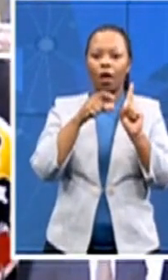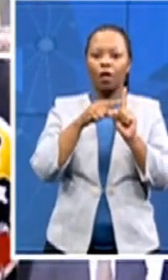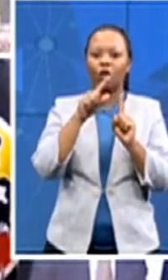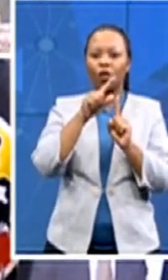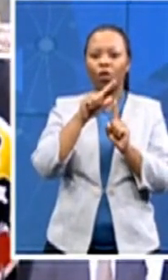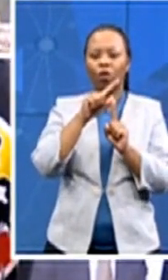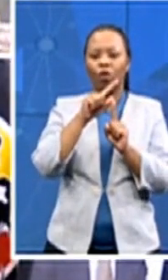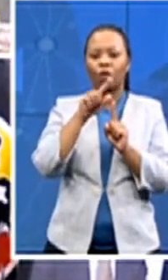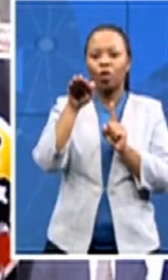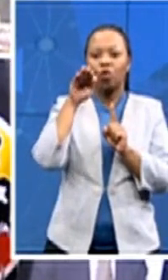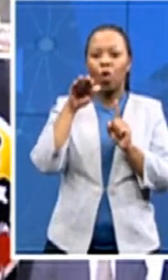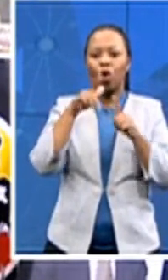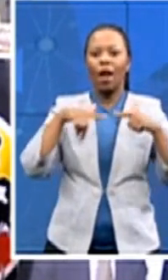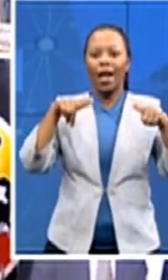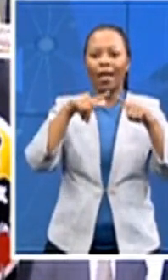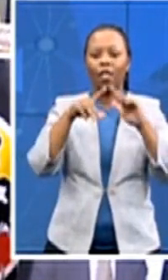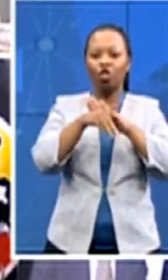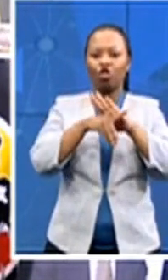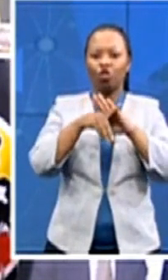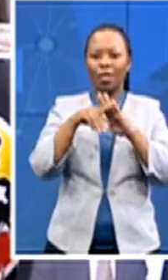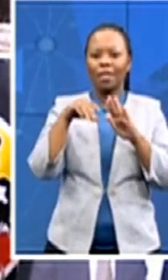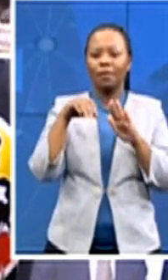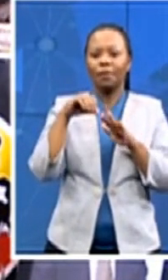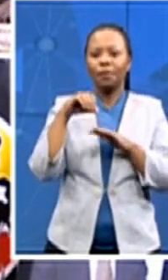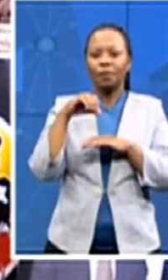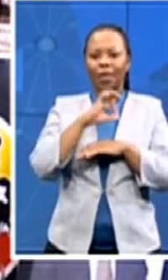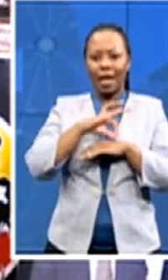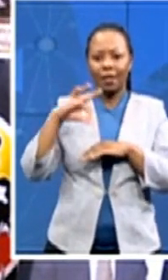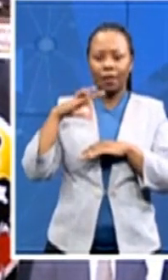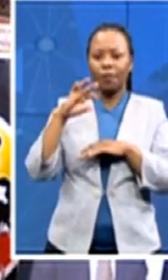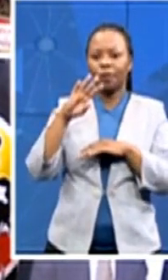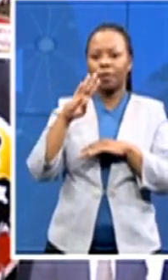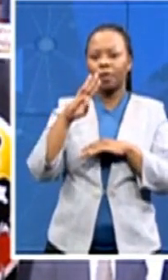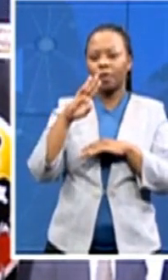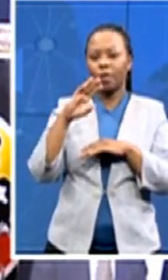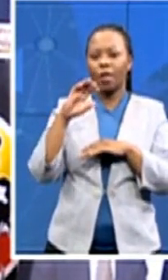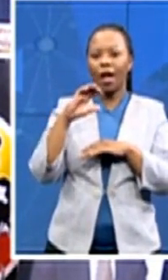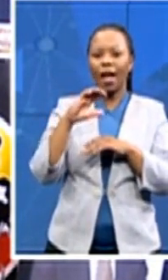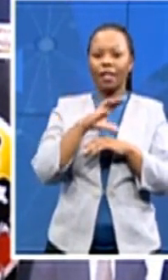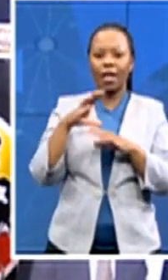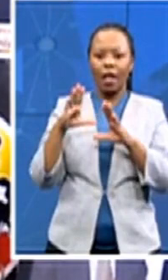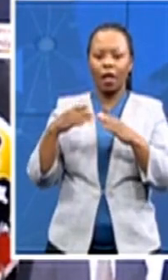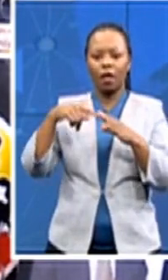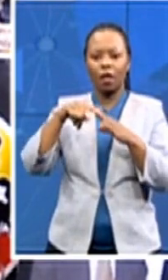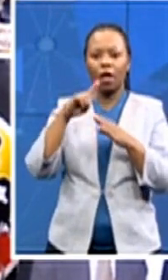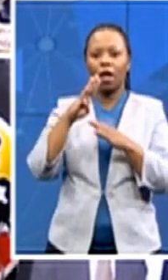can P.J. in one on balance it all right who are serving and others with immunity